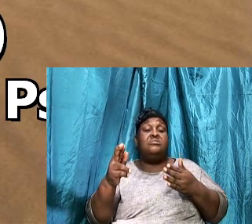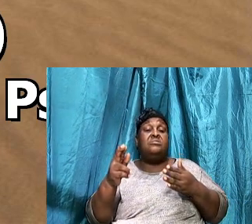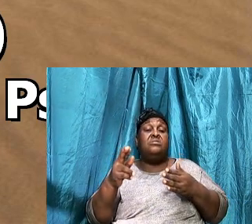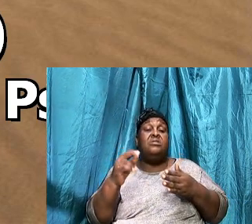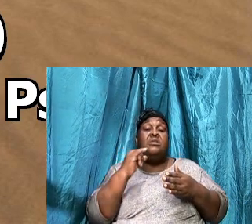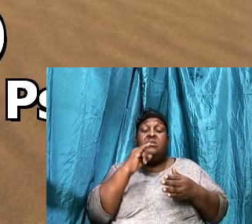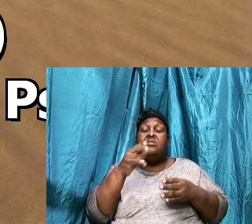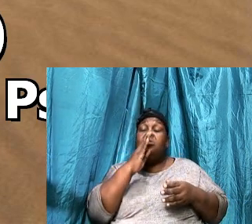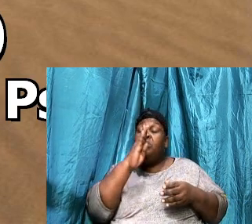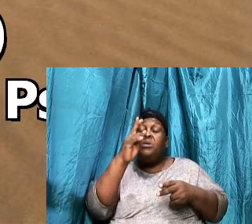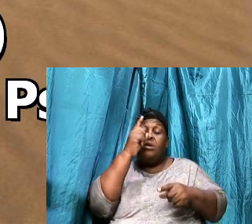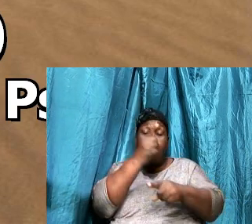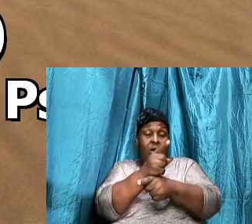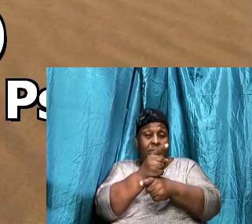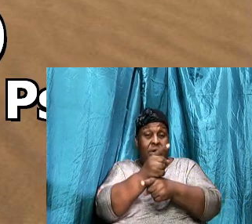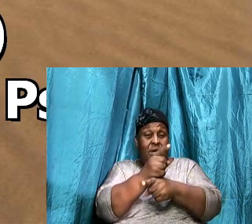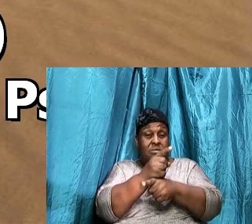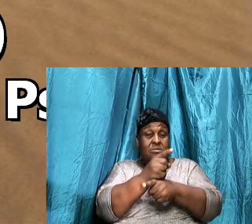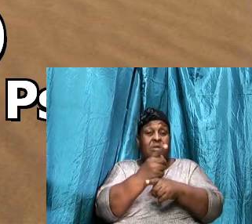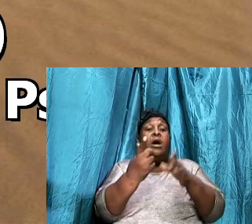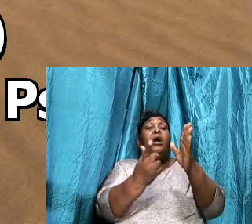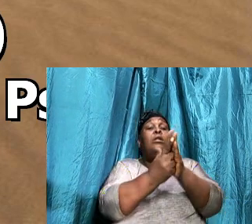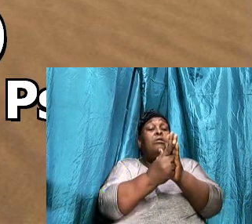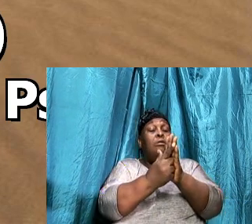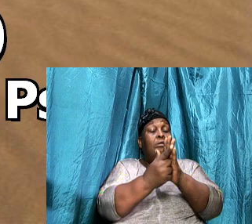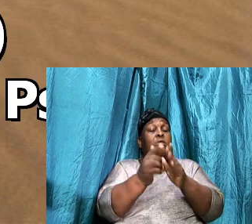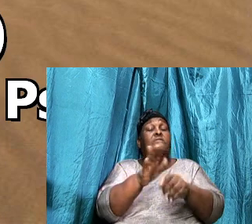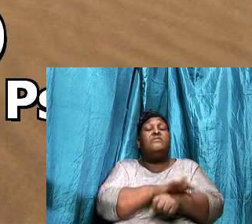Is to be correct, And it is to be lawful,